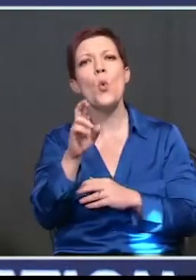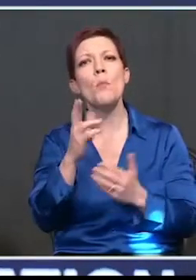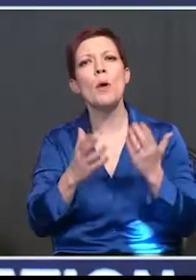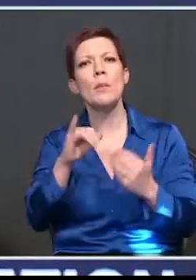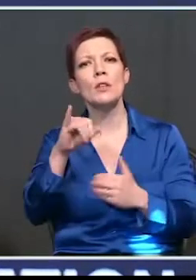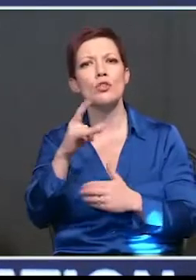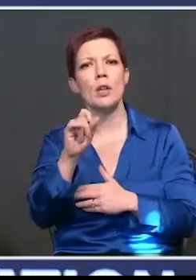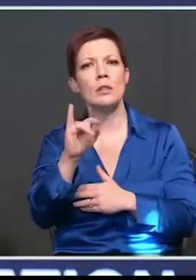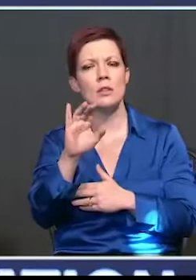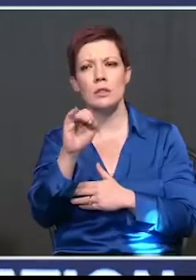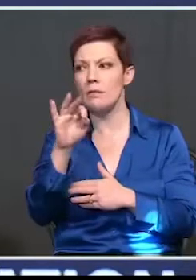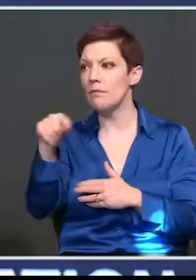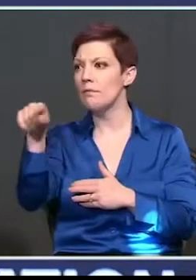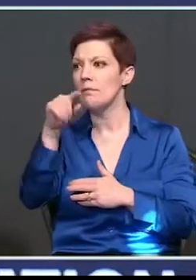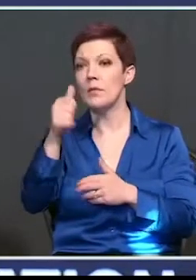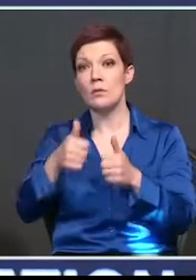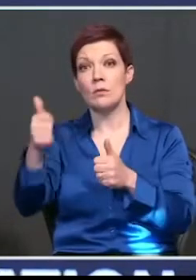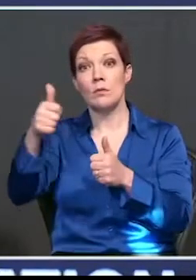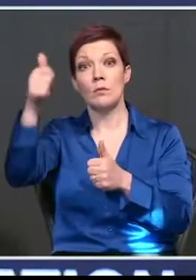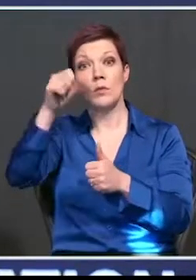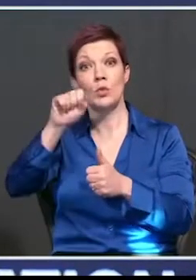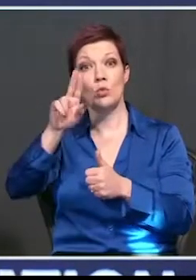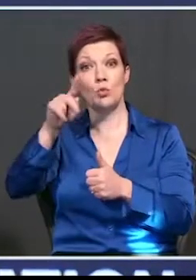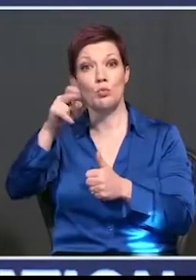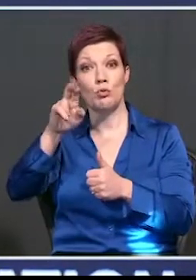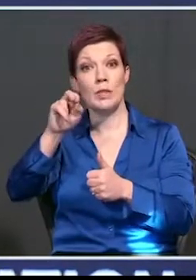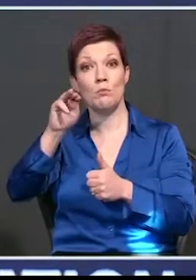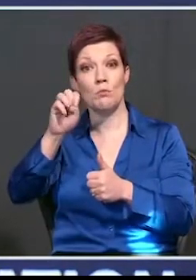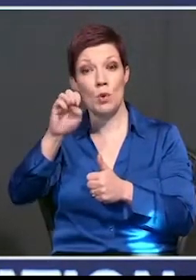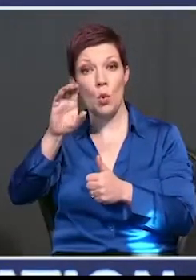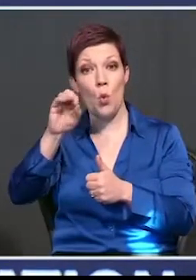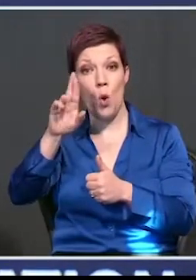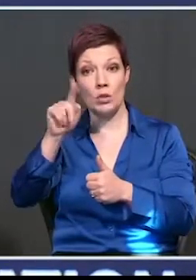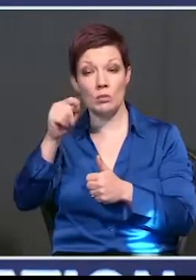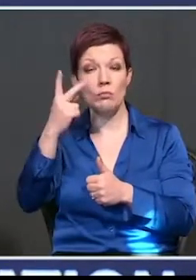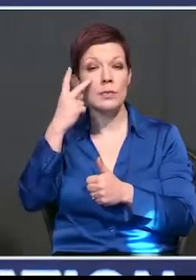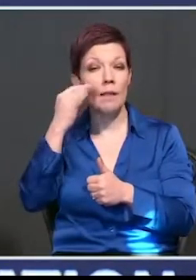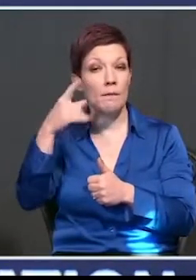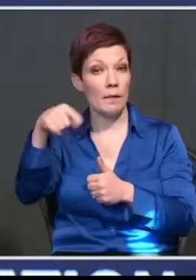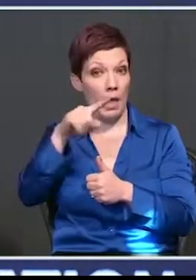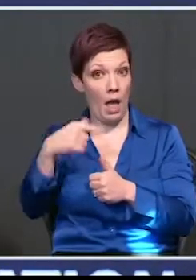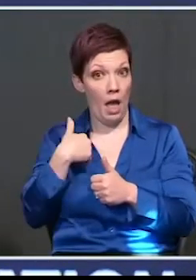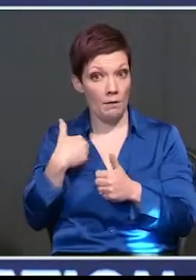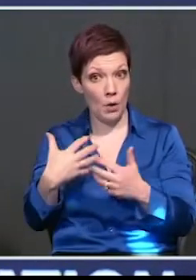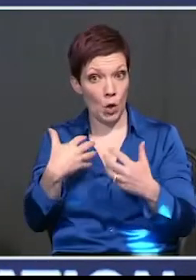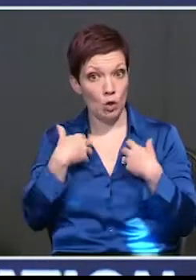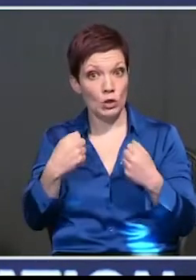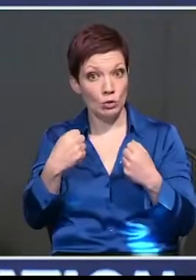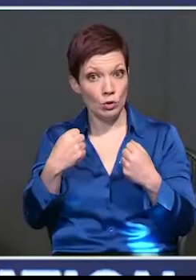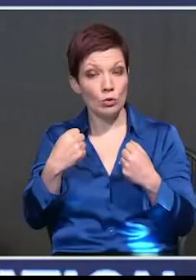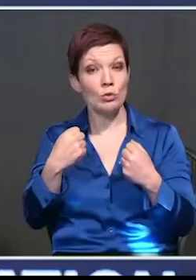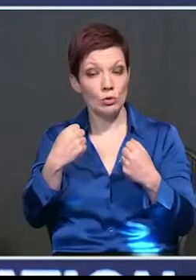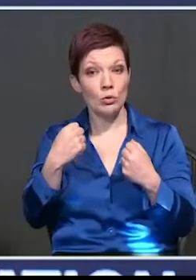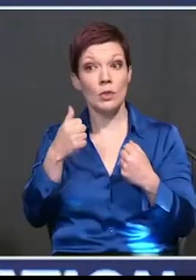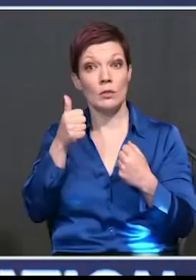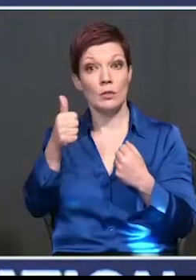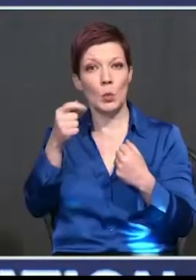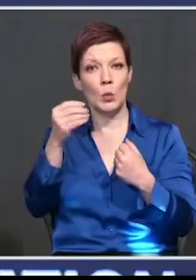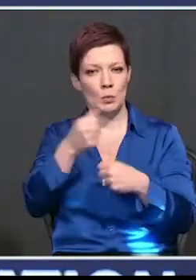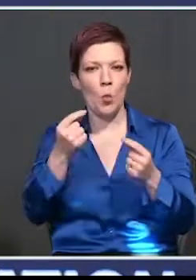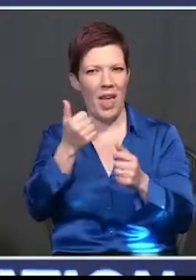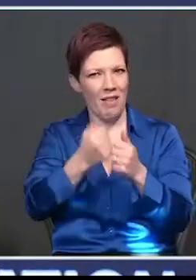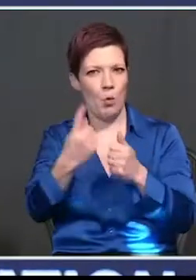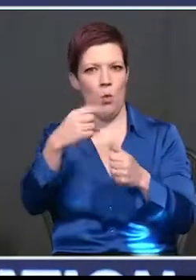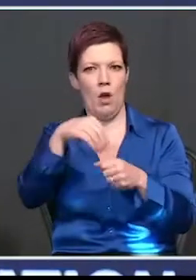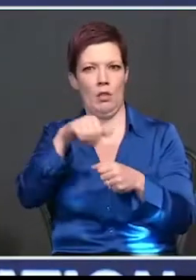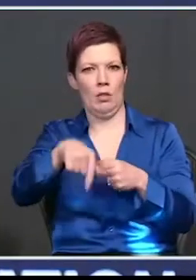Court or a number of justices of the Supreme Court. Let's see if they have the courage to do what everybody in this country knows is